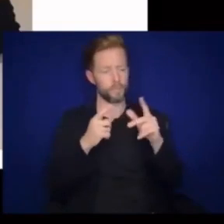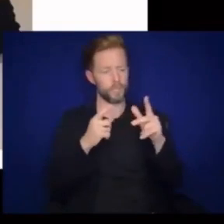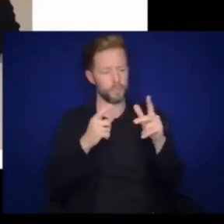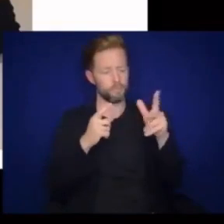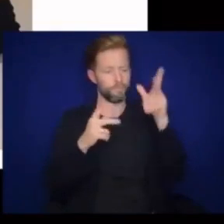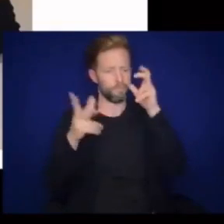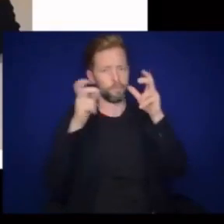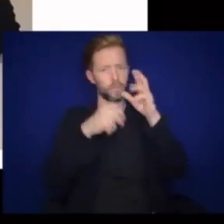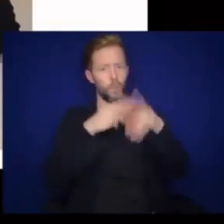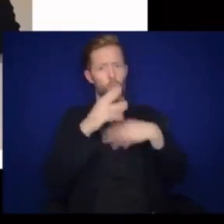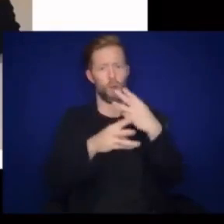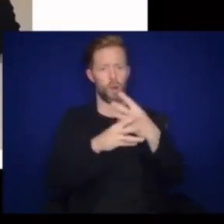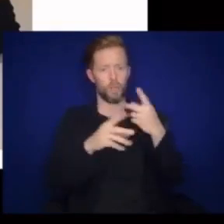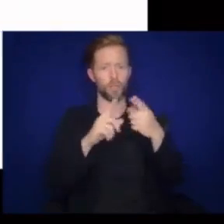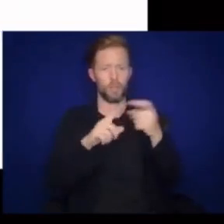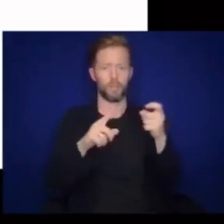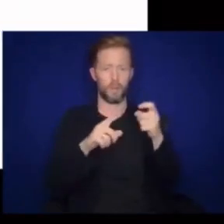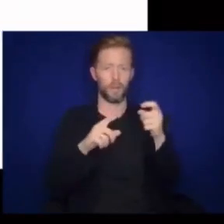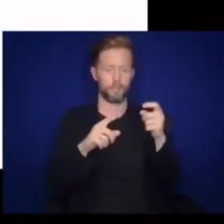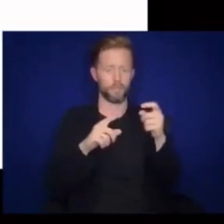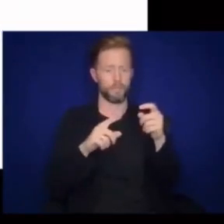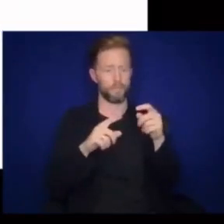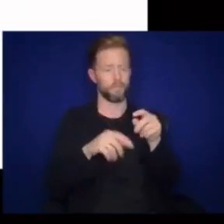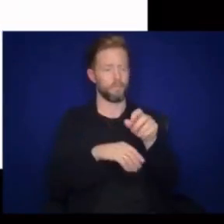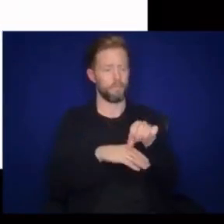the world from a vertical position.